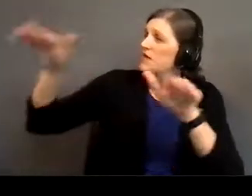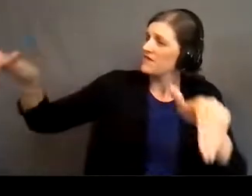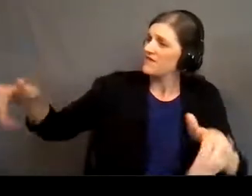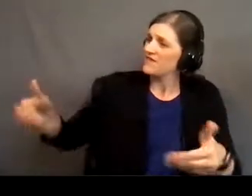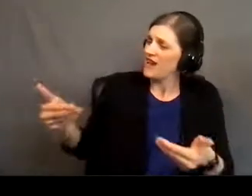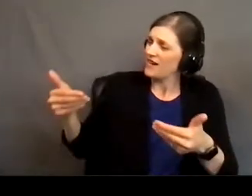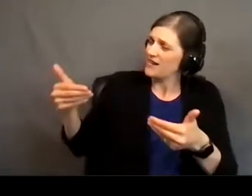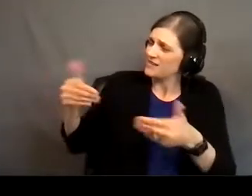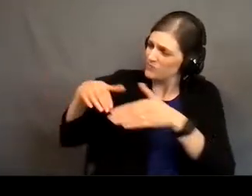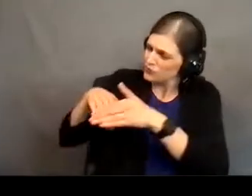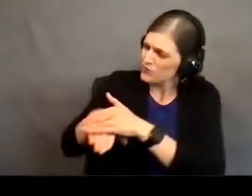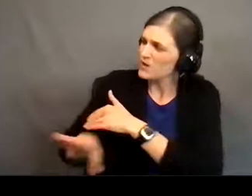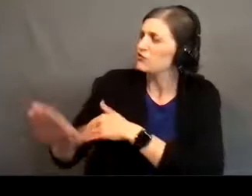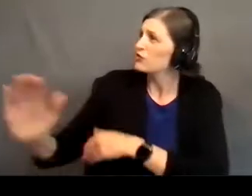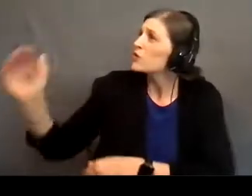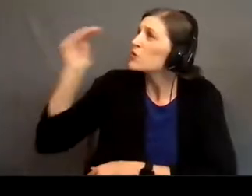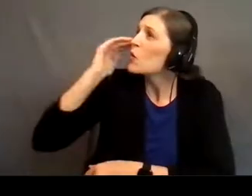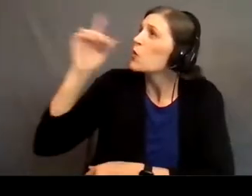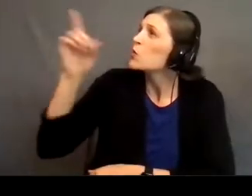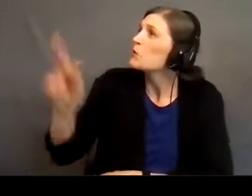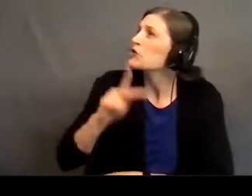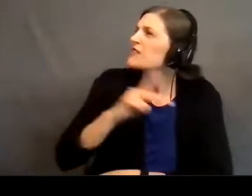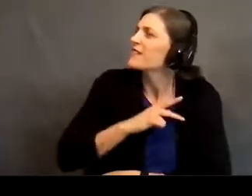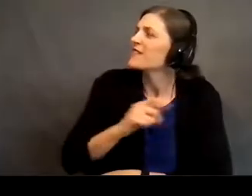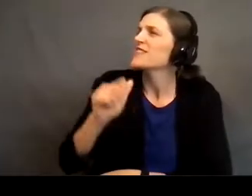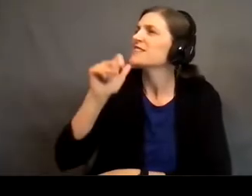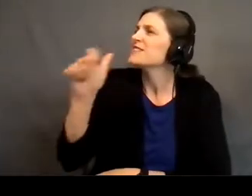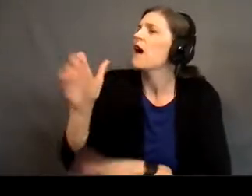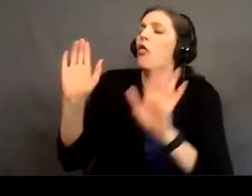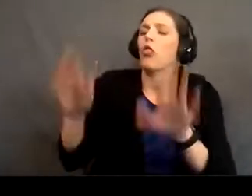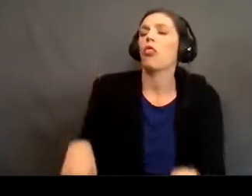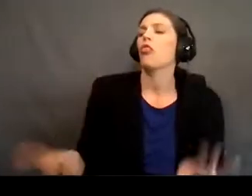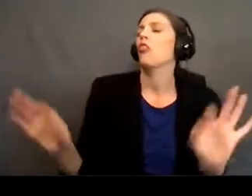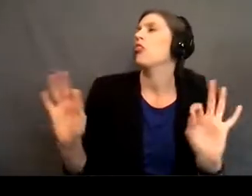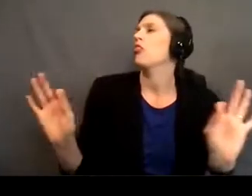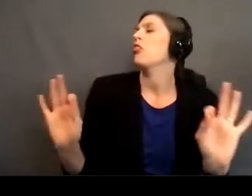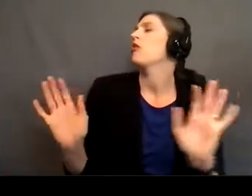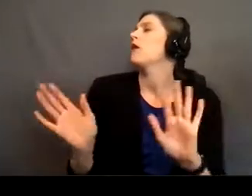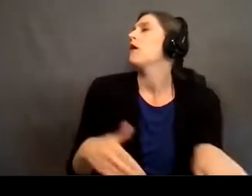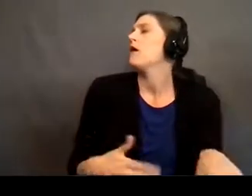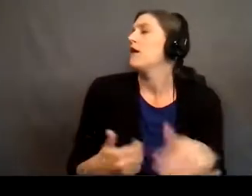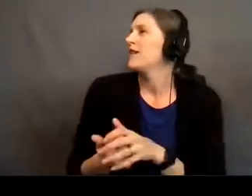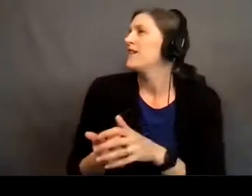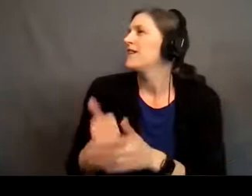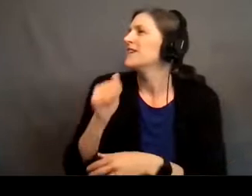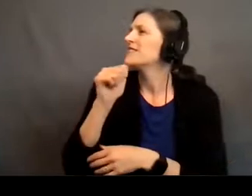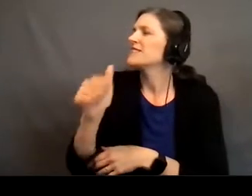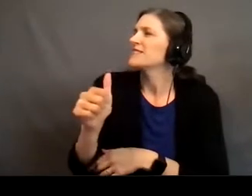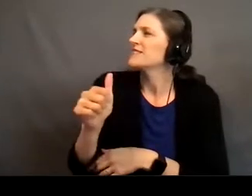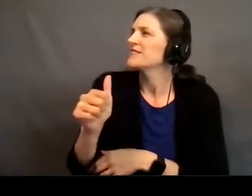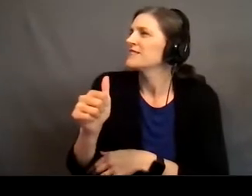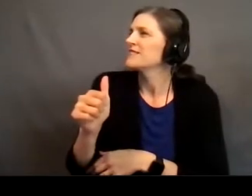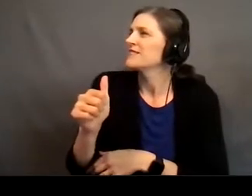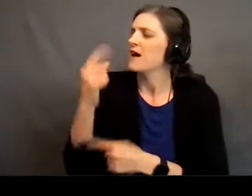to know you personally let's not take that for granted let's not take what we do here together for